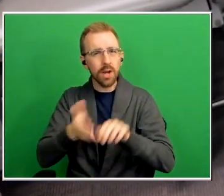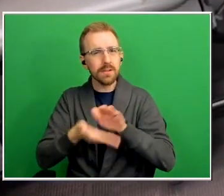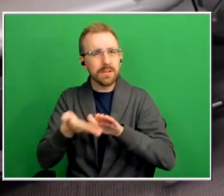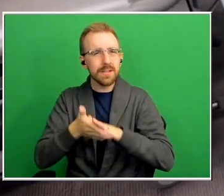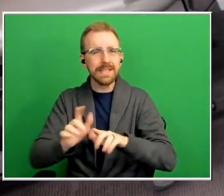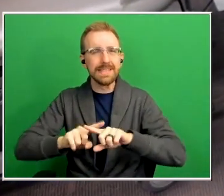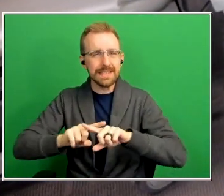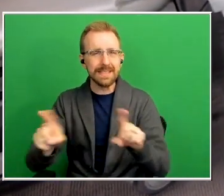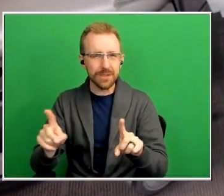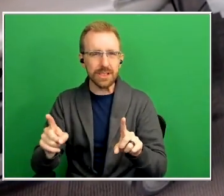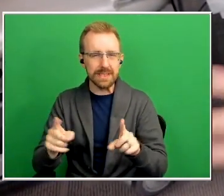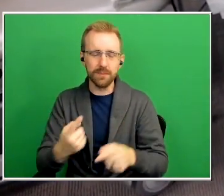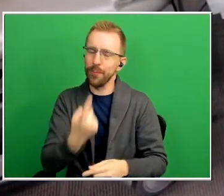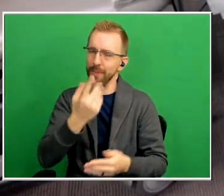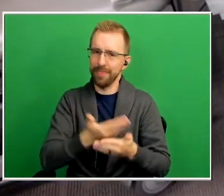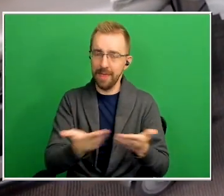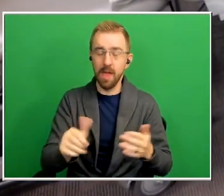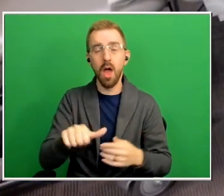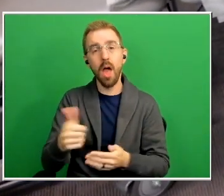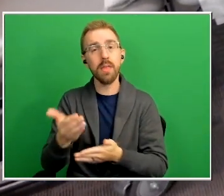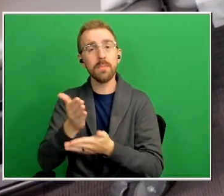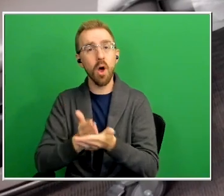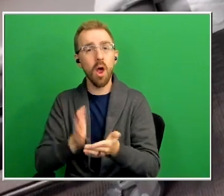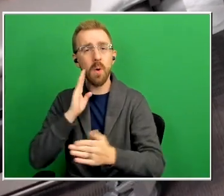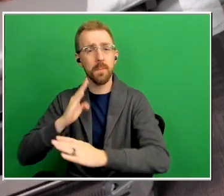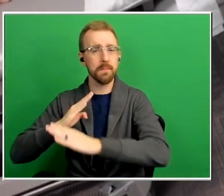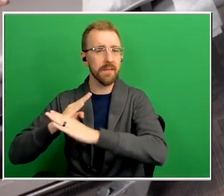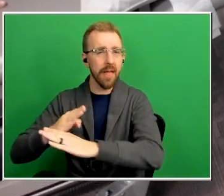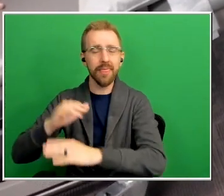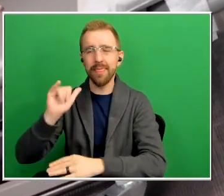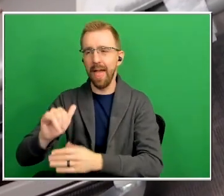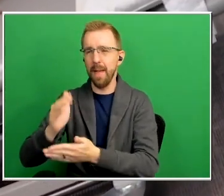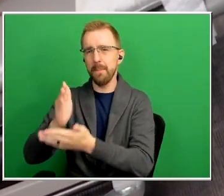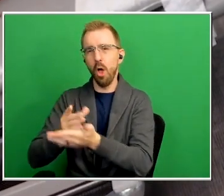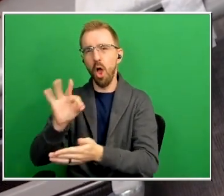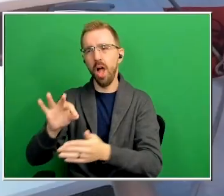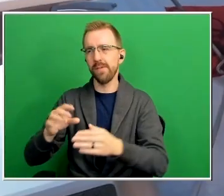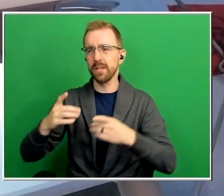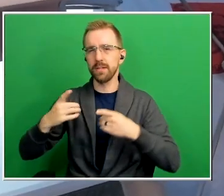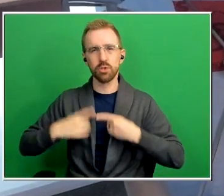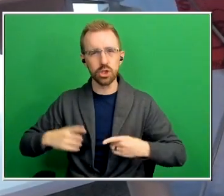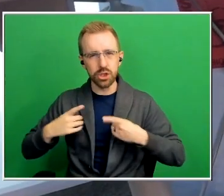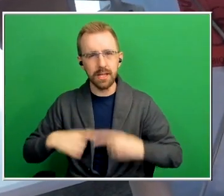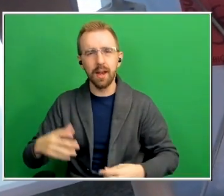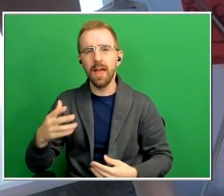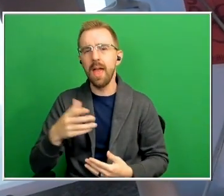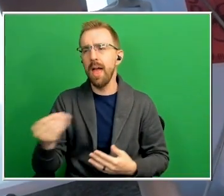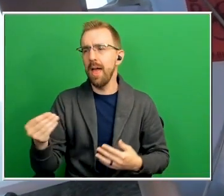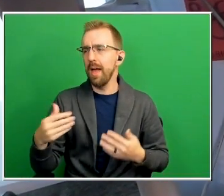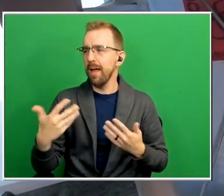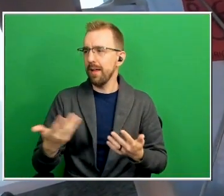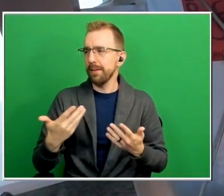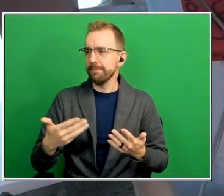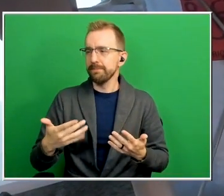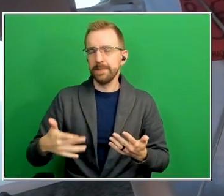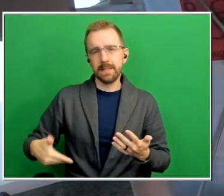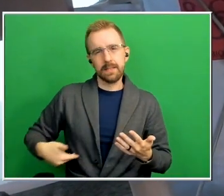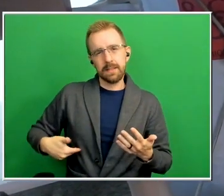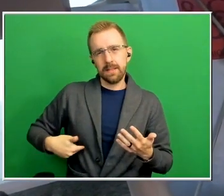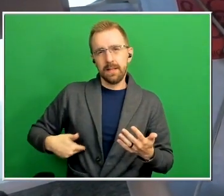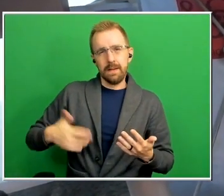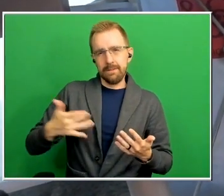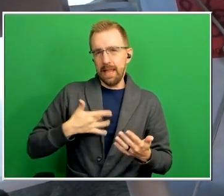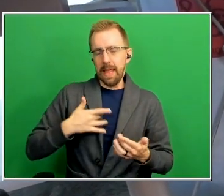other piece is it combats that that element of depression and that inclination to lower self